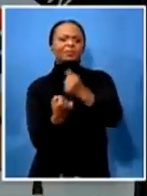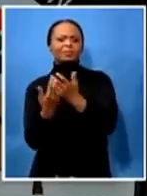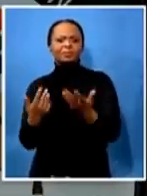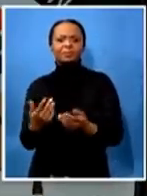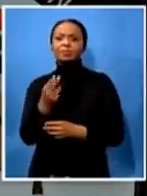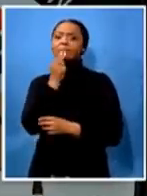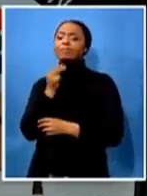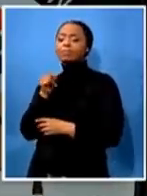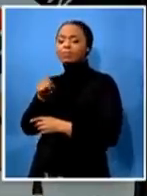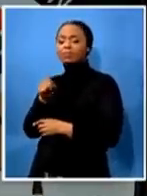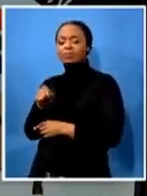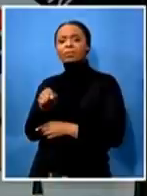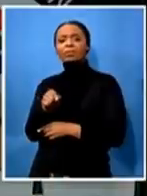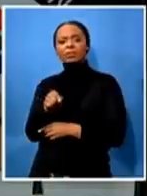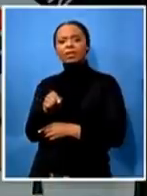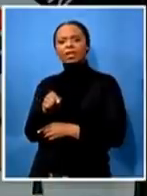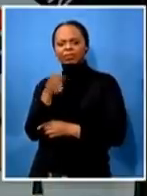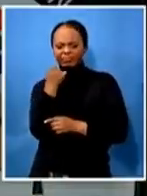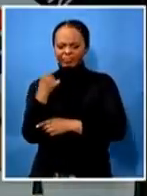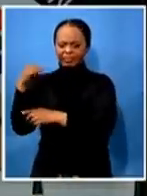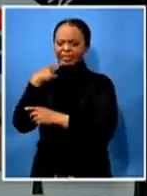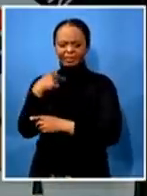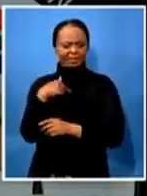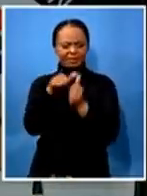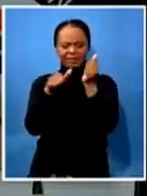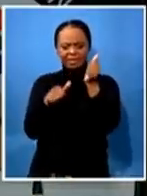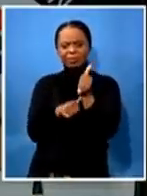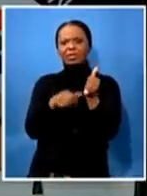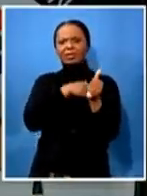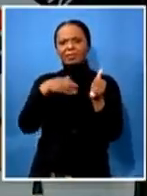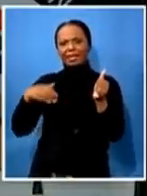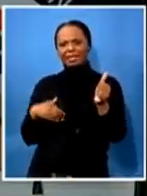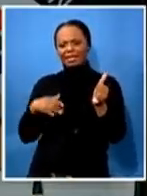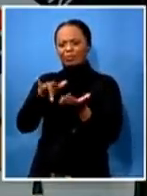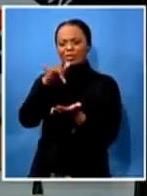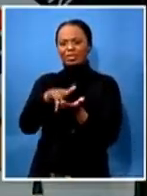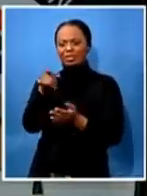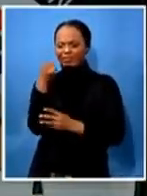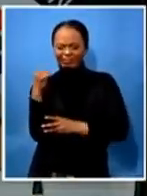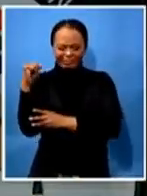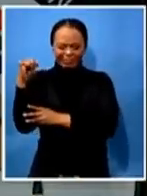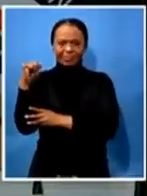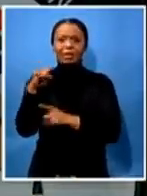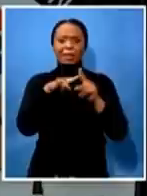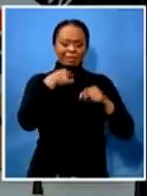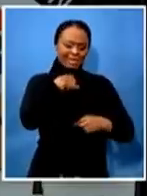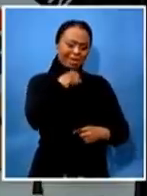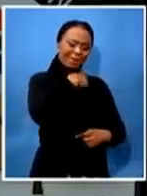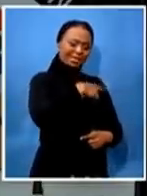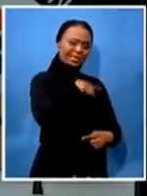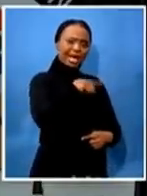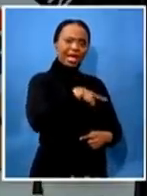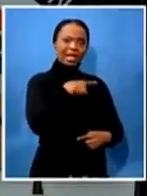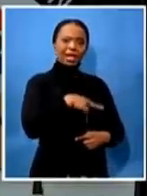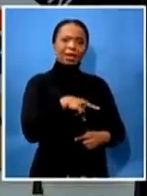position i was personally amongst many anc members who then opted to bring the current president